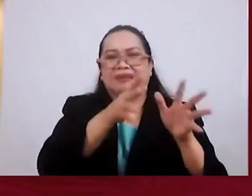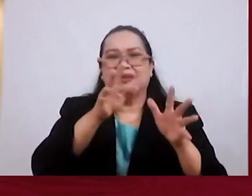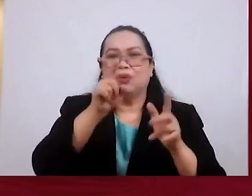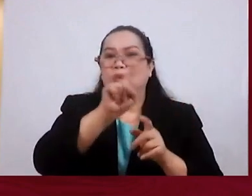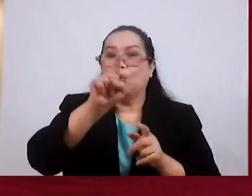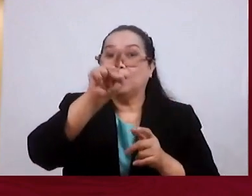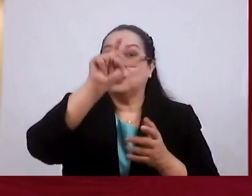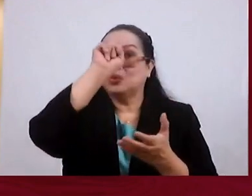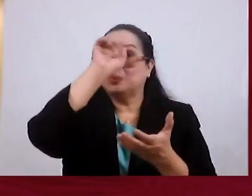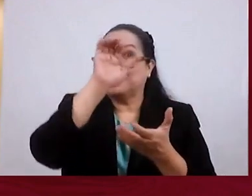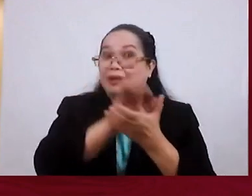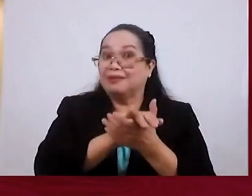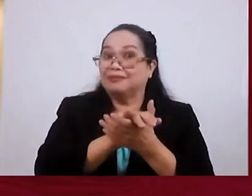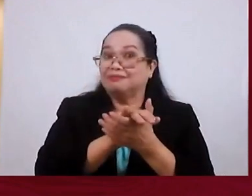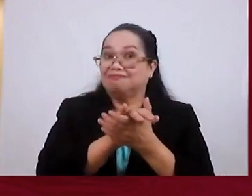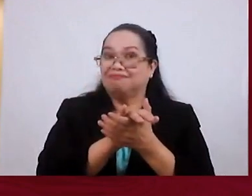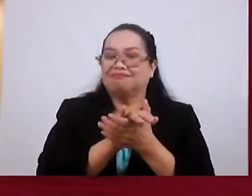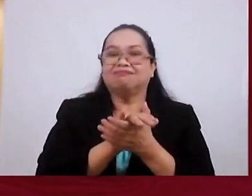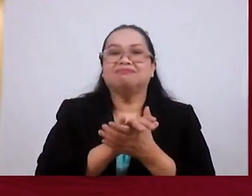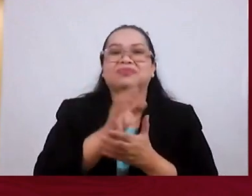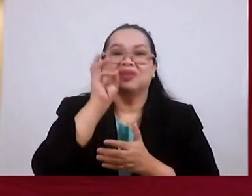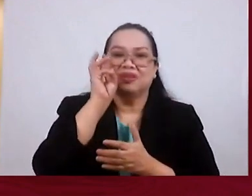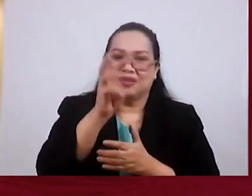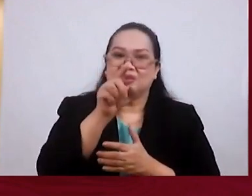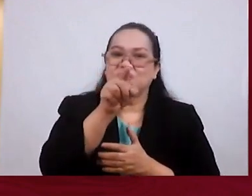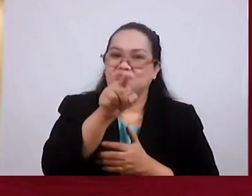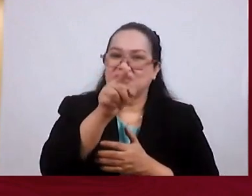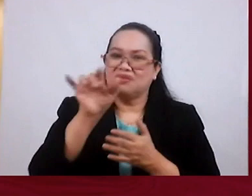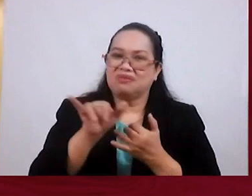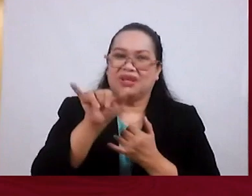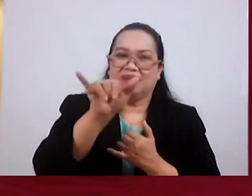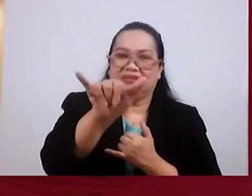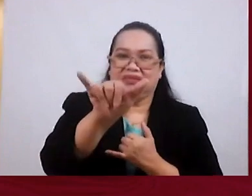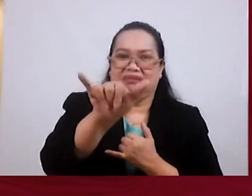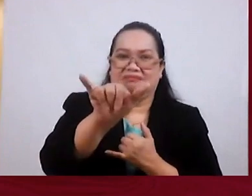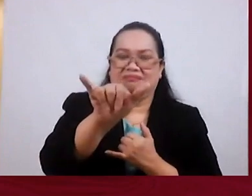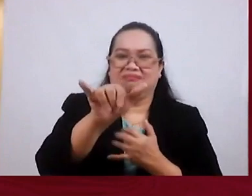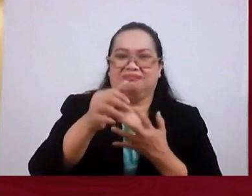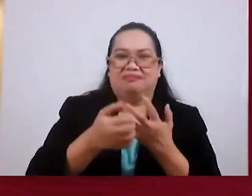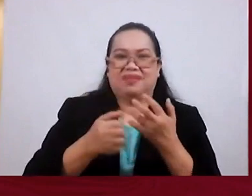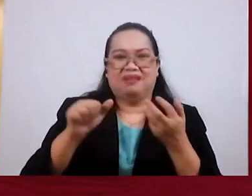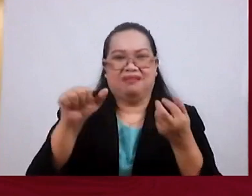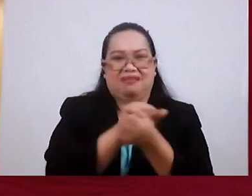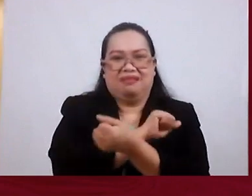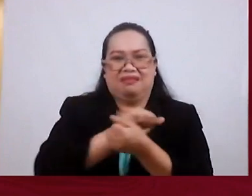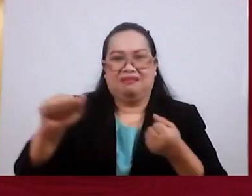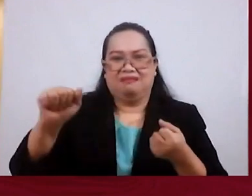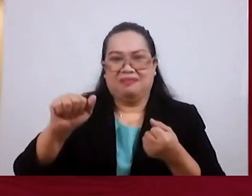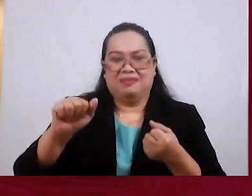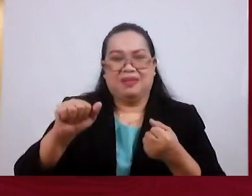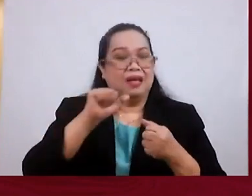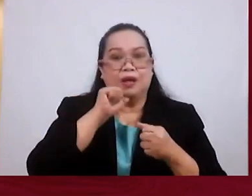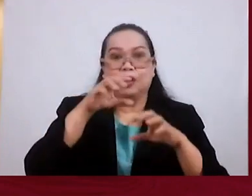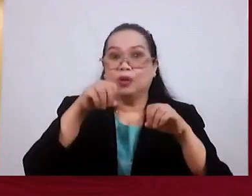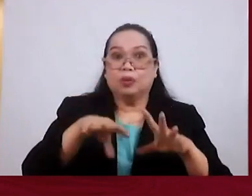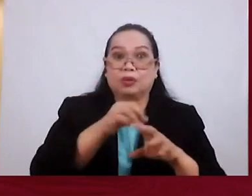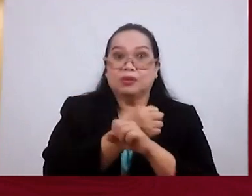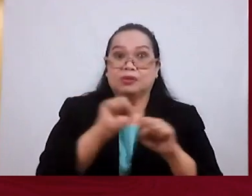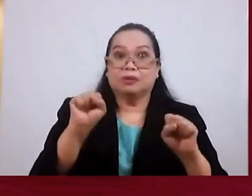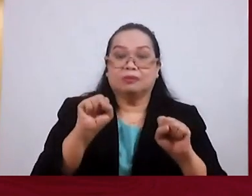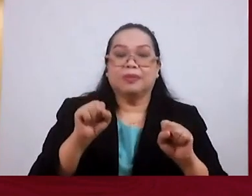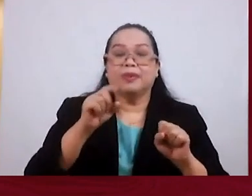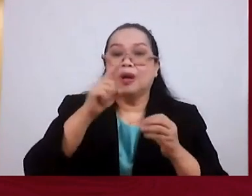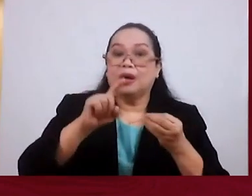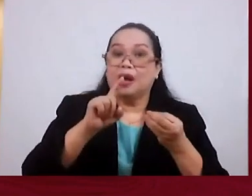in Will cost you eternity. This is not a reference to losing salvation. May I be